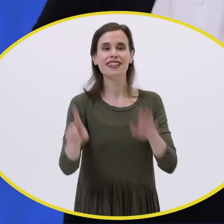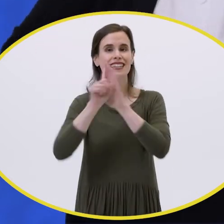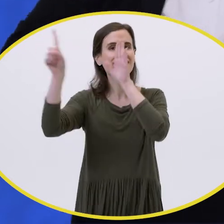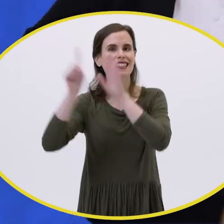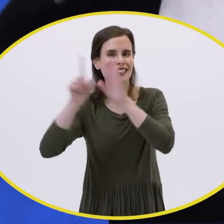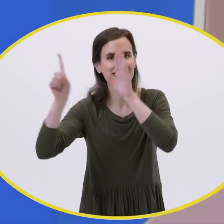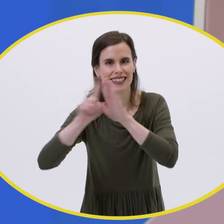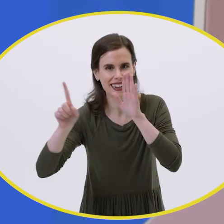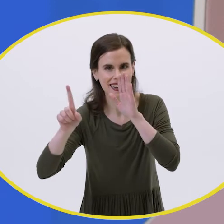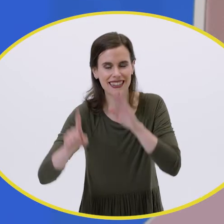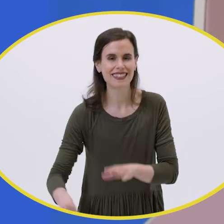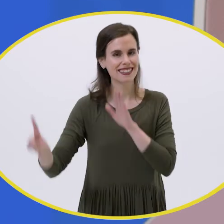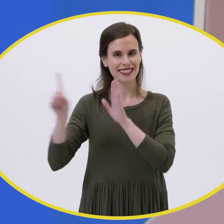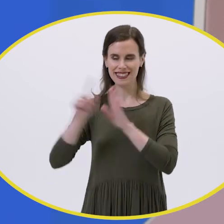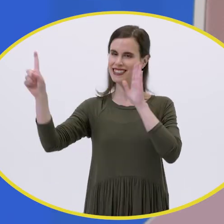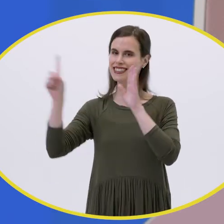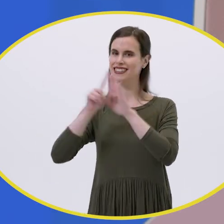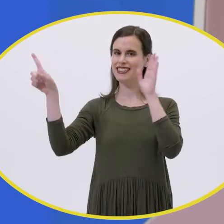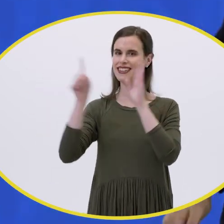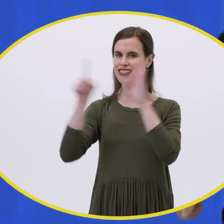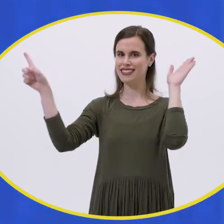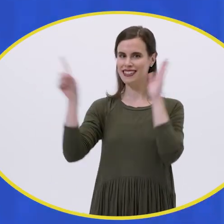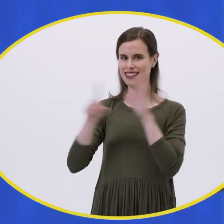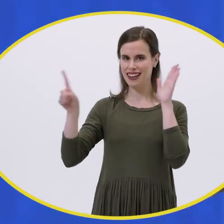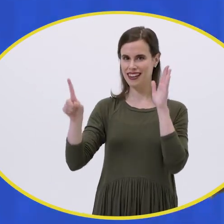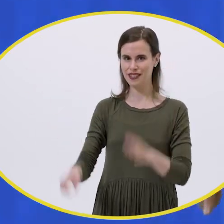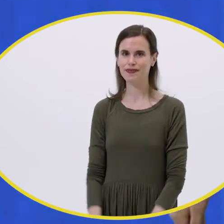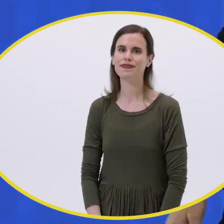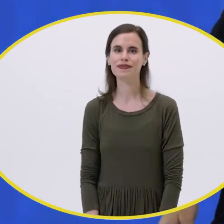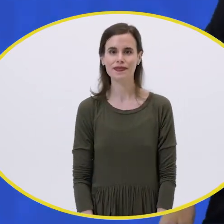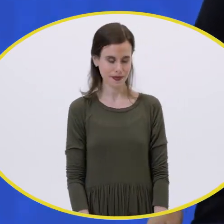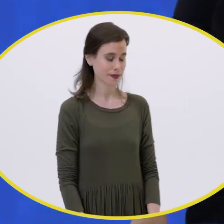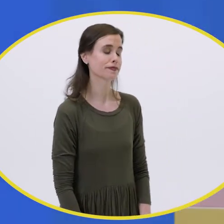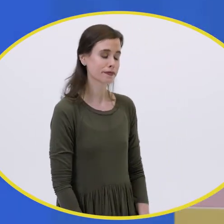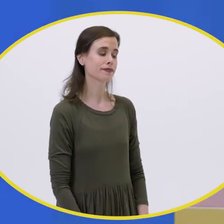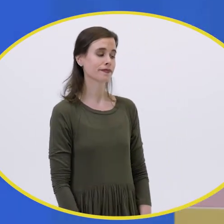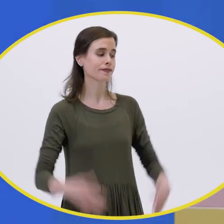are ringing Ding, ding, dong Ding, ding, ding,